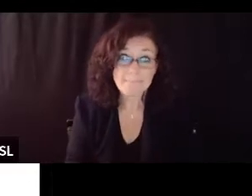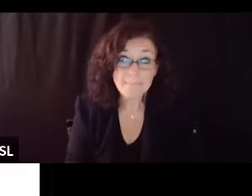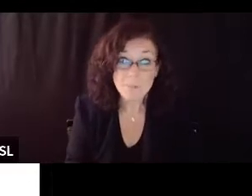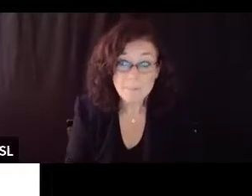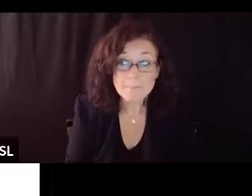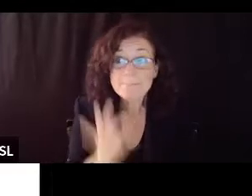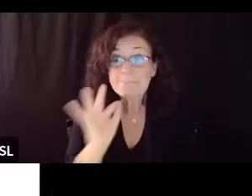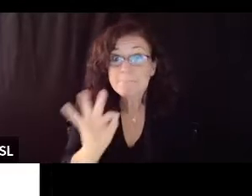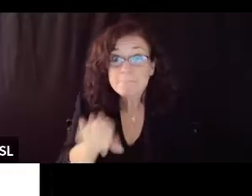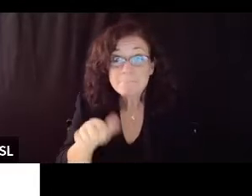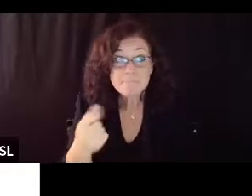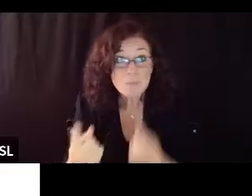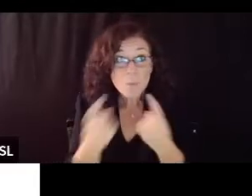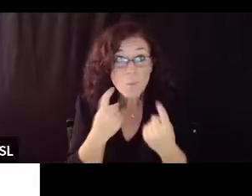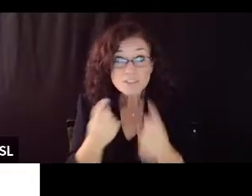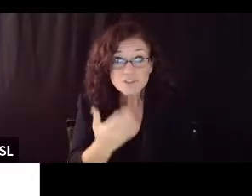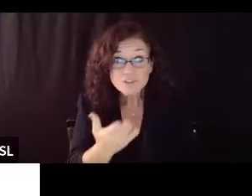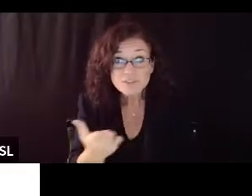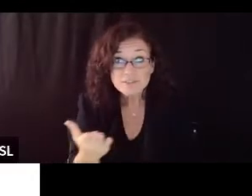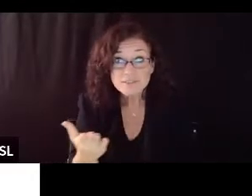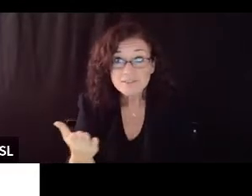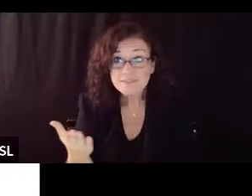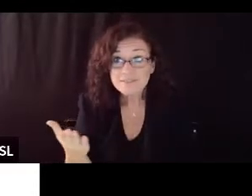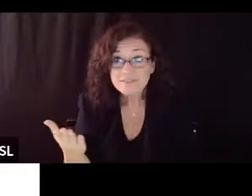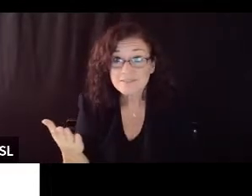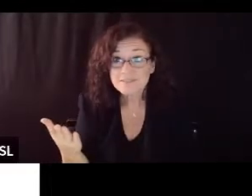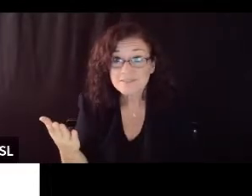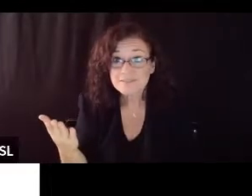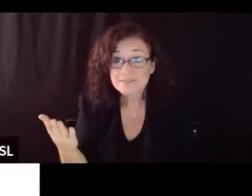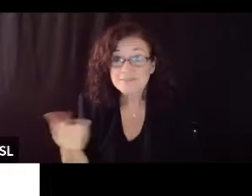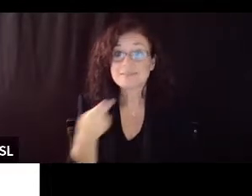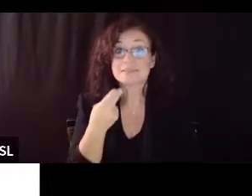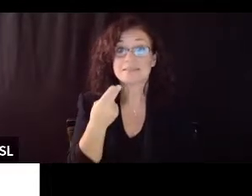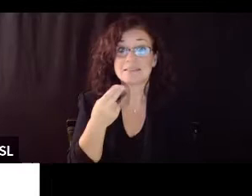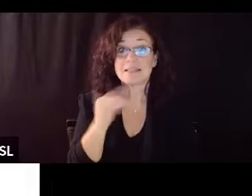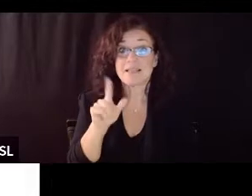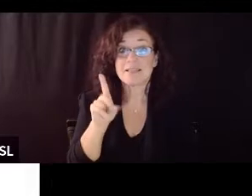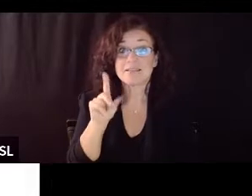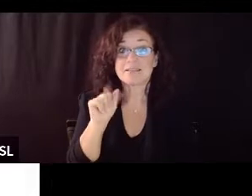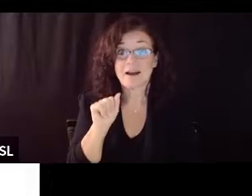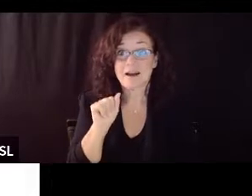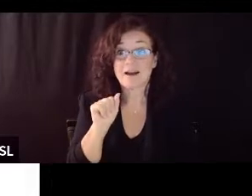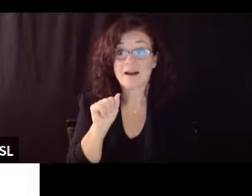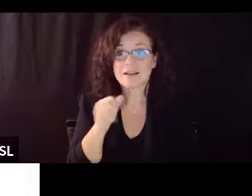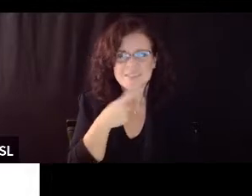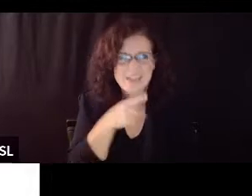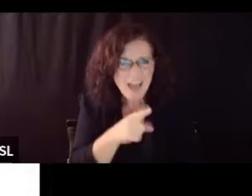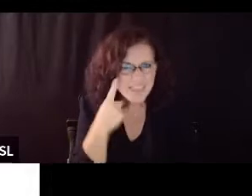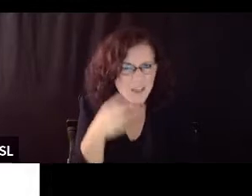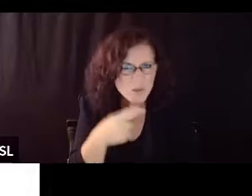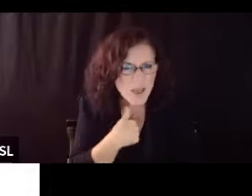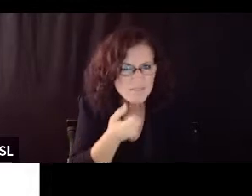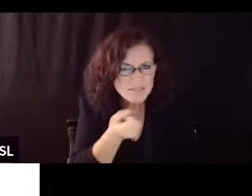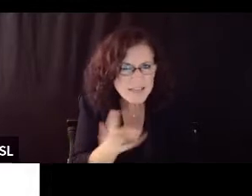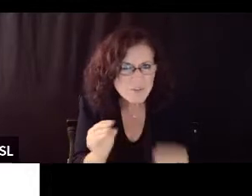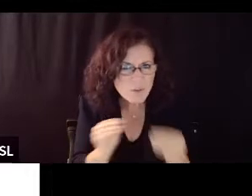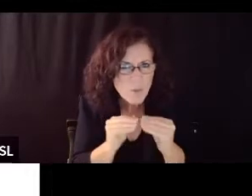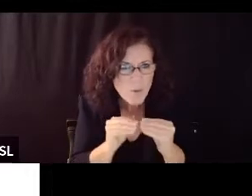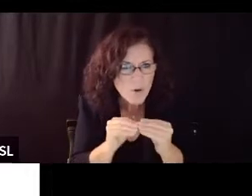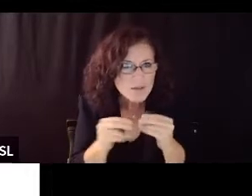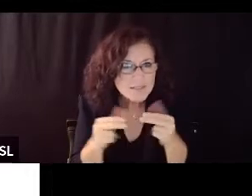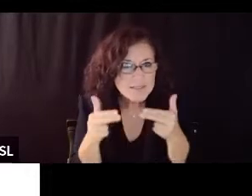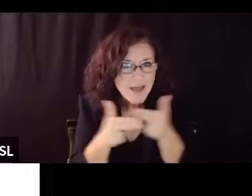i think you have a couple more slides and you might just happy to keep going